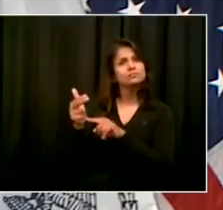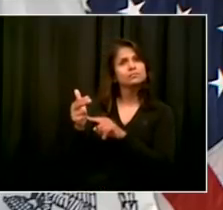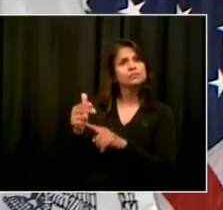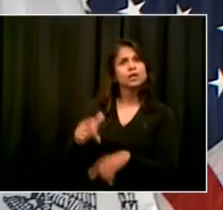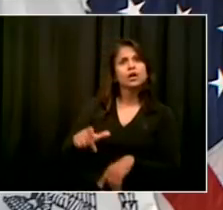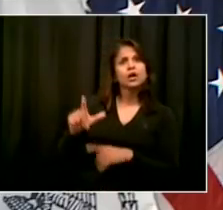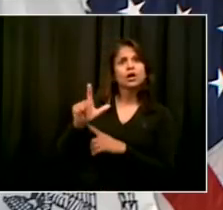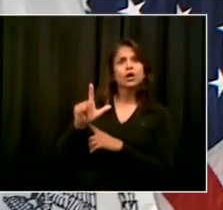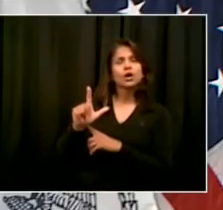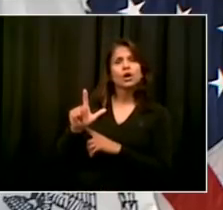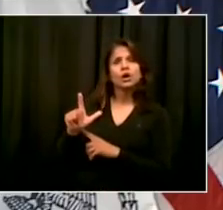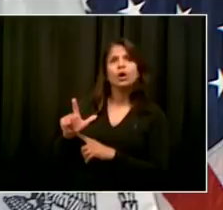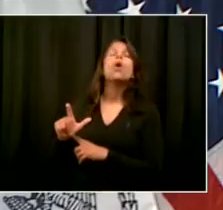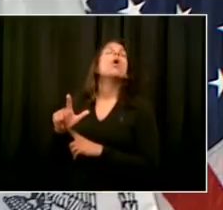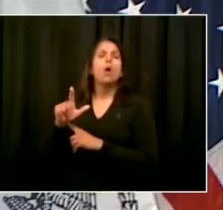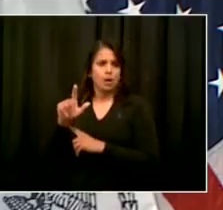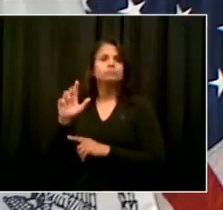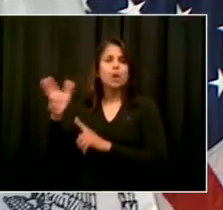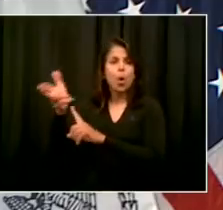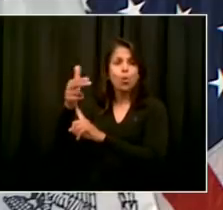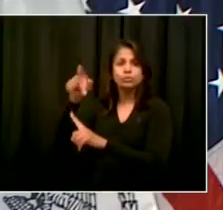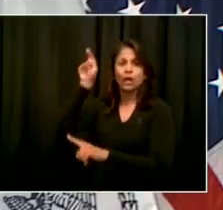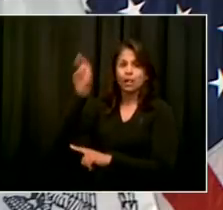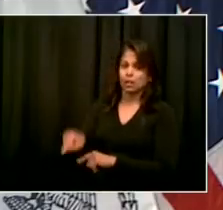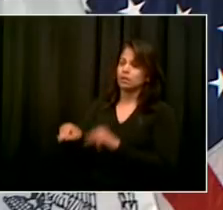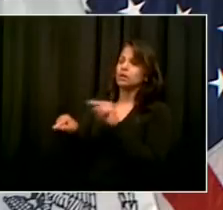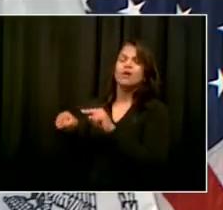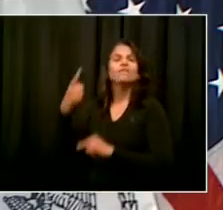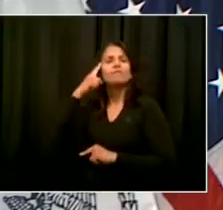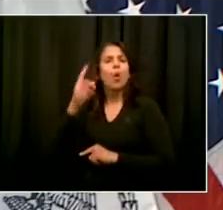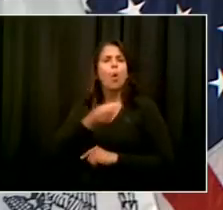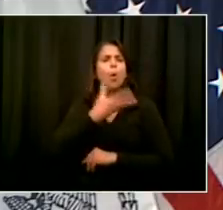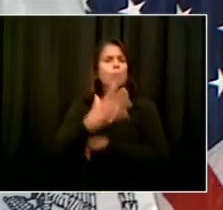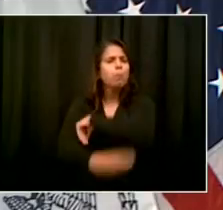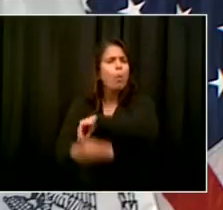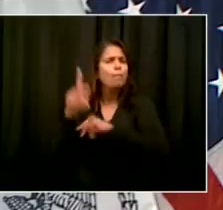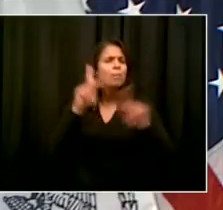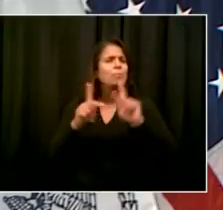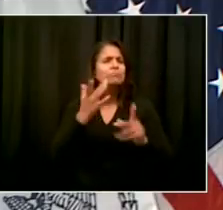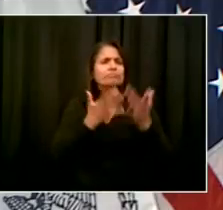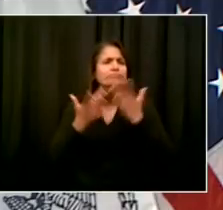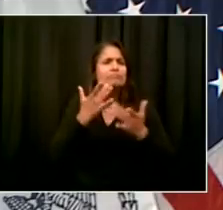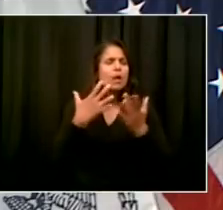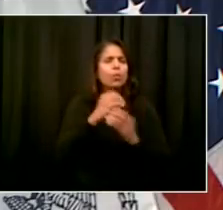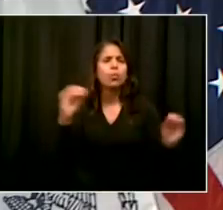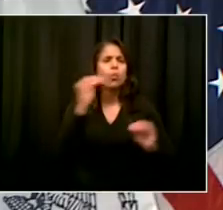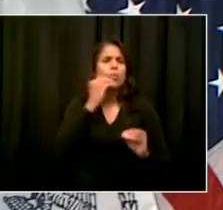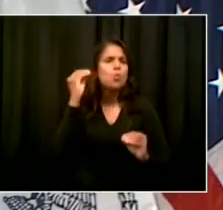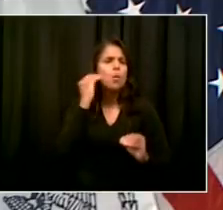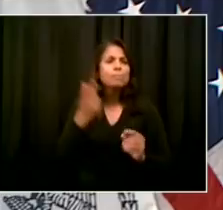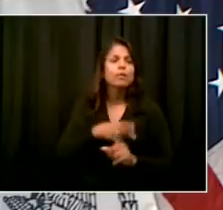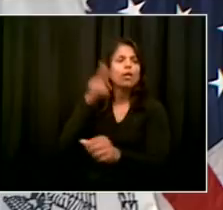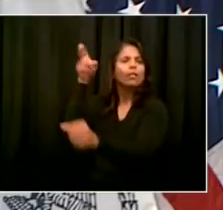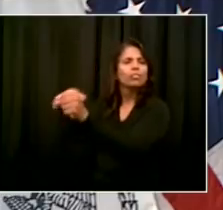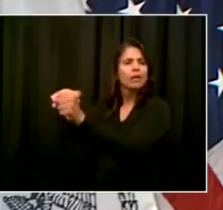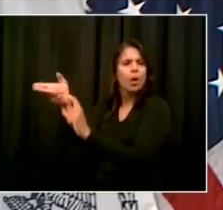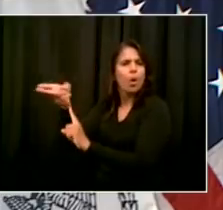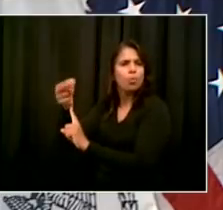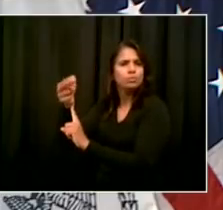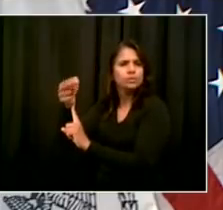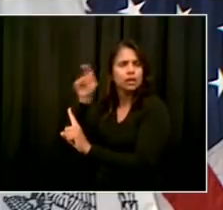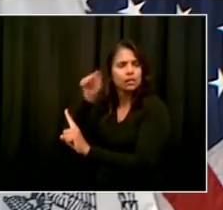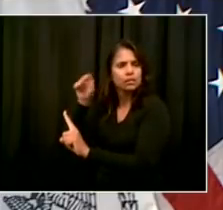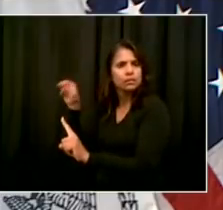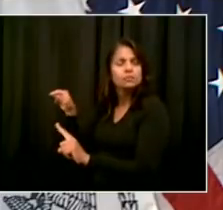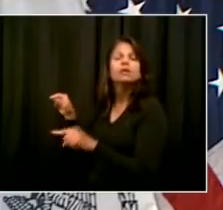As someone who's covered the entirety of your mayoralty, where you've talked about ending the tale of two cities and making New York the fairest big city